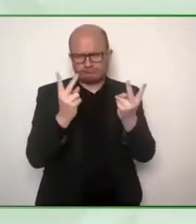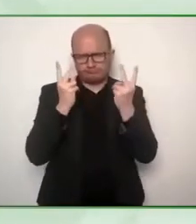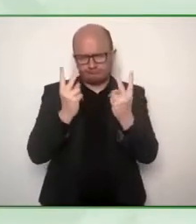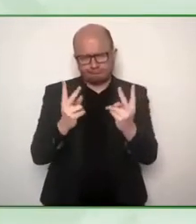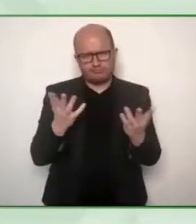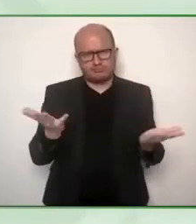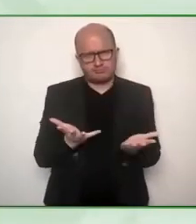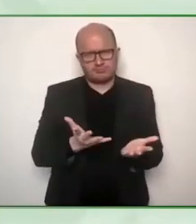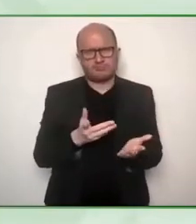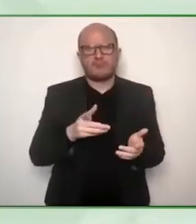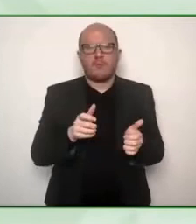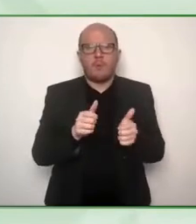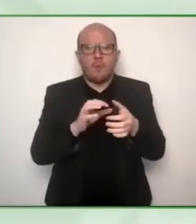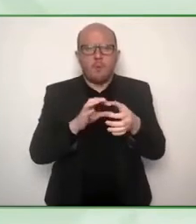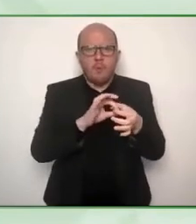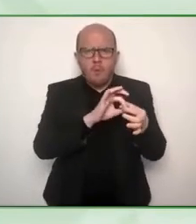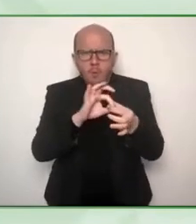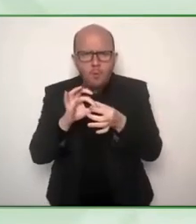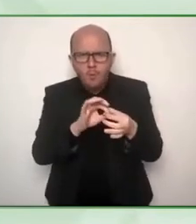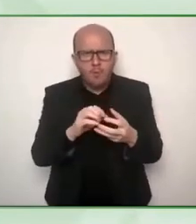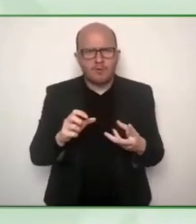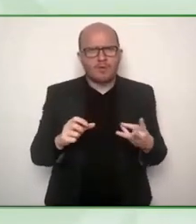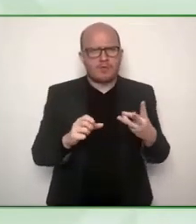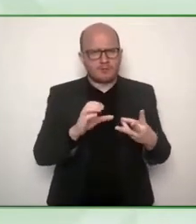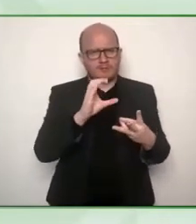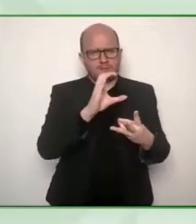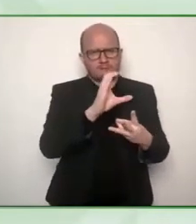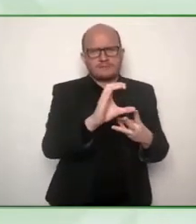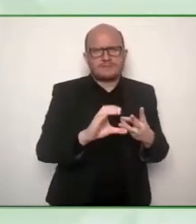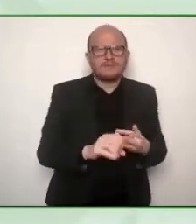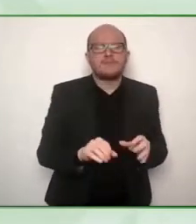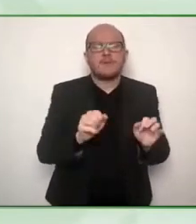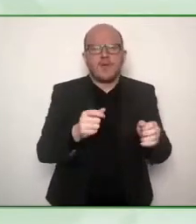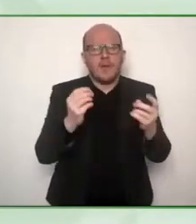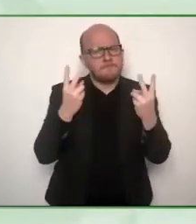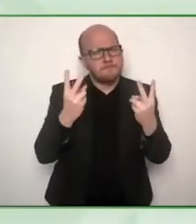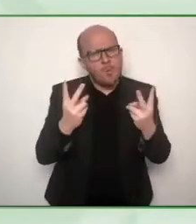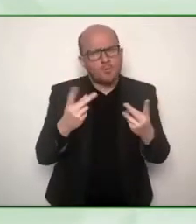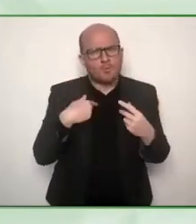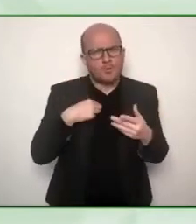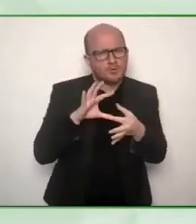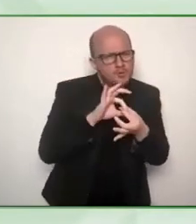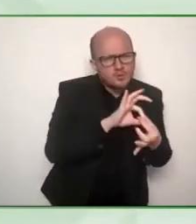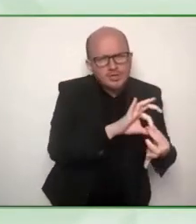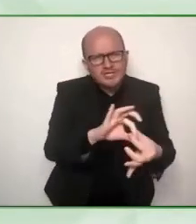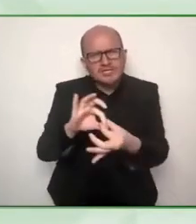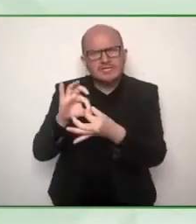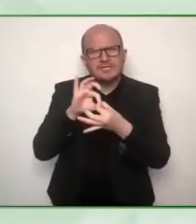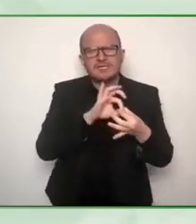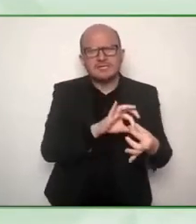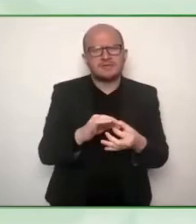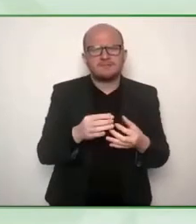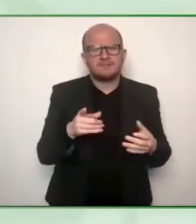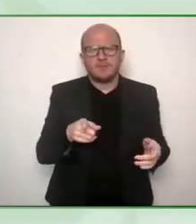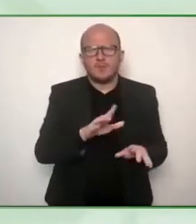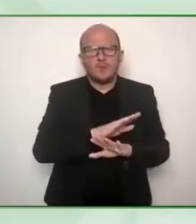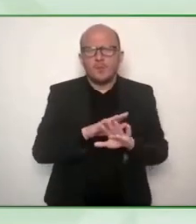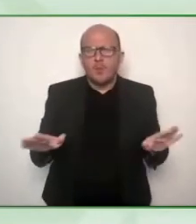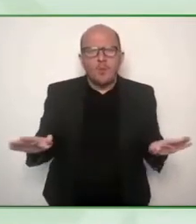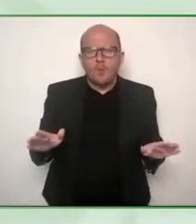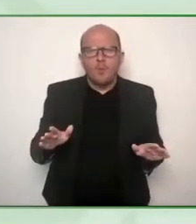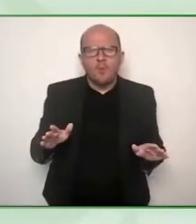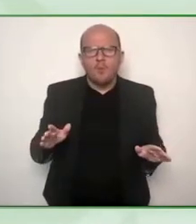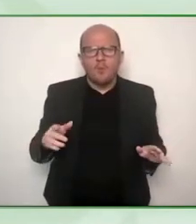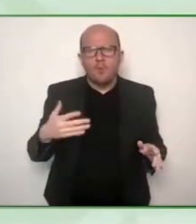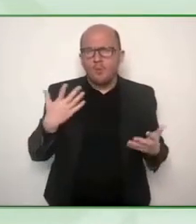and sharing one of my things is you know why reinvent the wheel there's probably someone out there who's trying to do